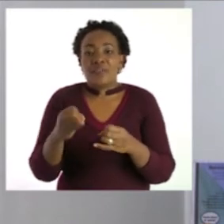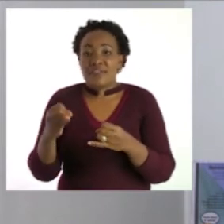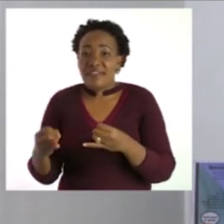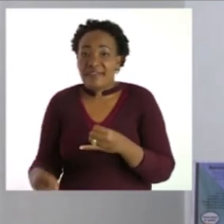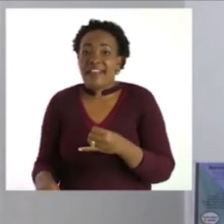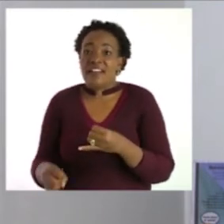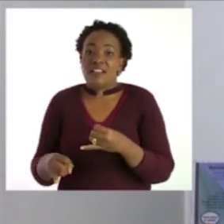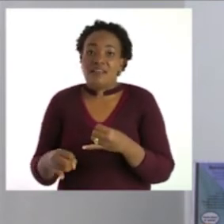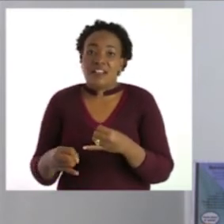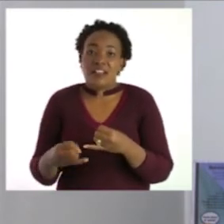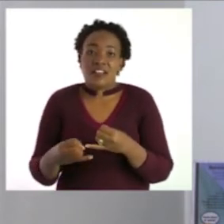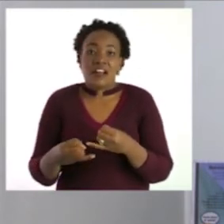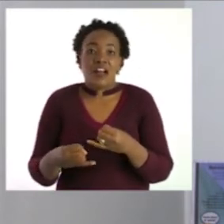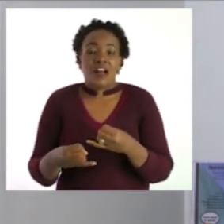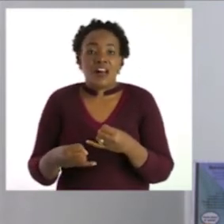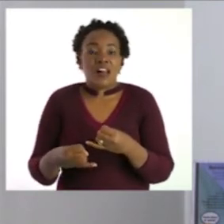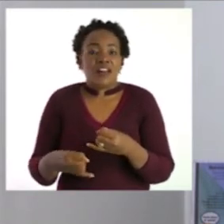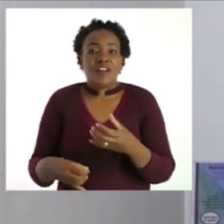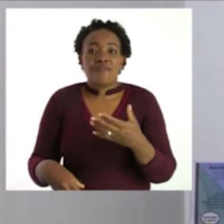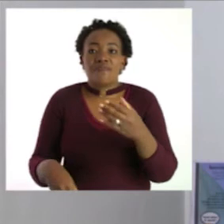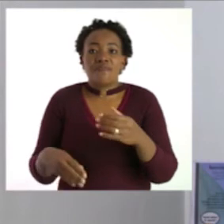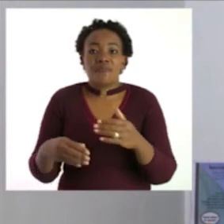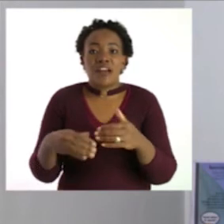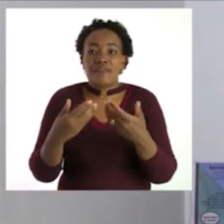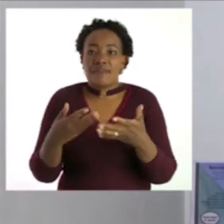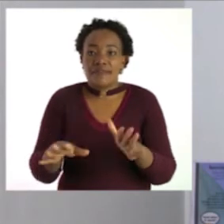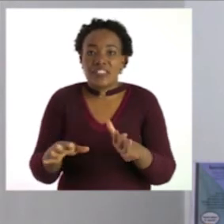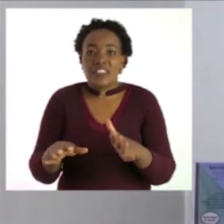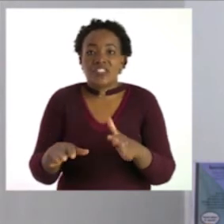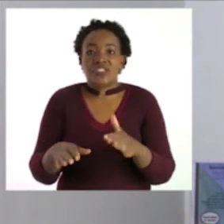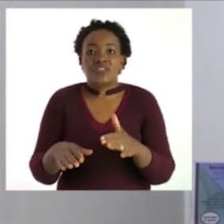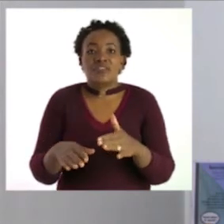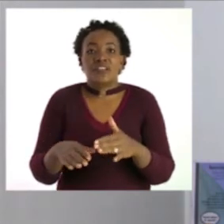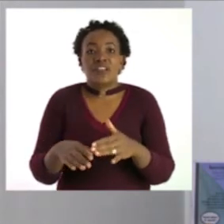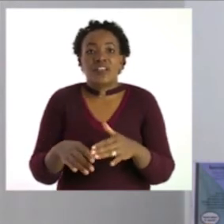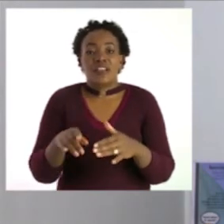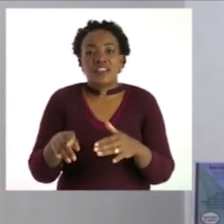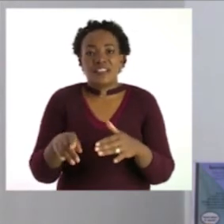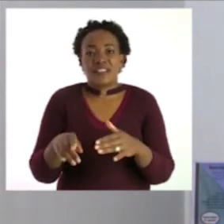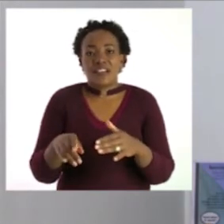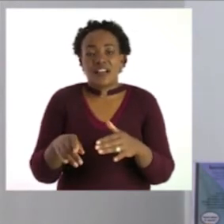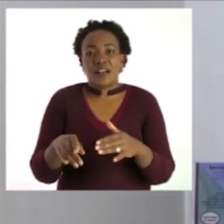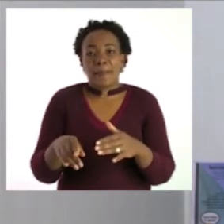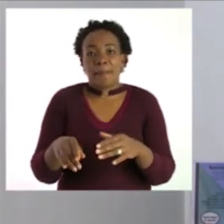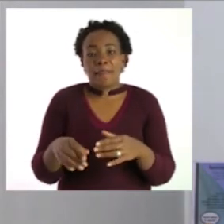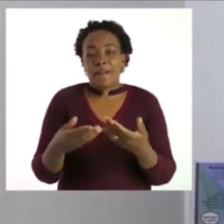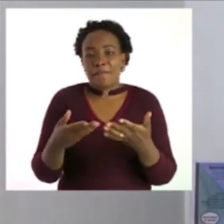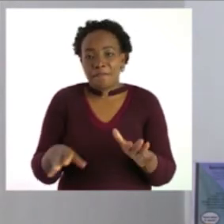you now end your story to tell us that this is the end of my